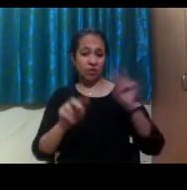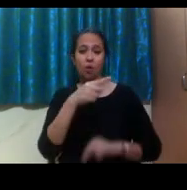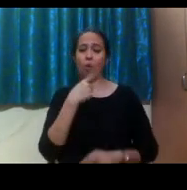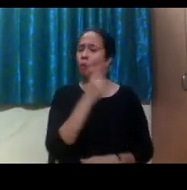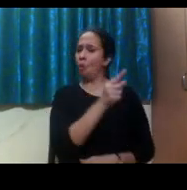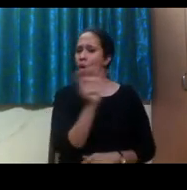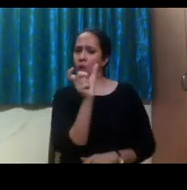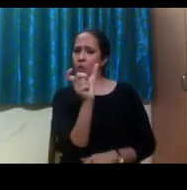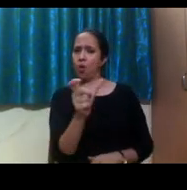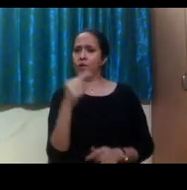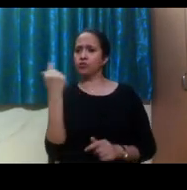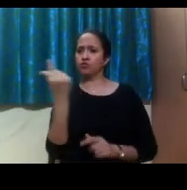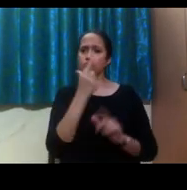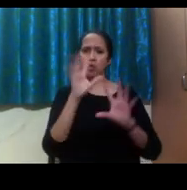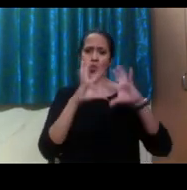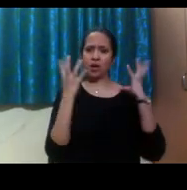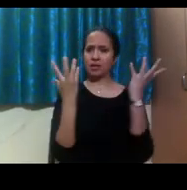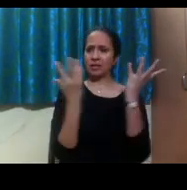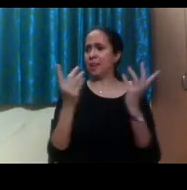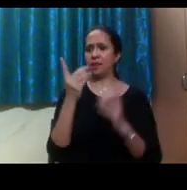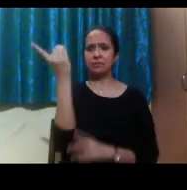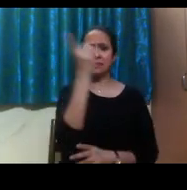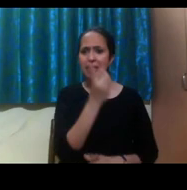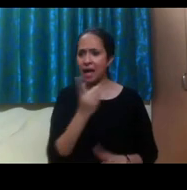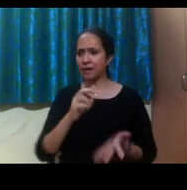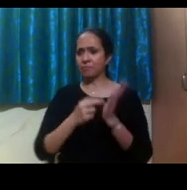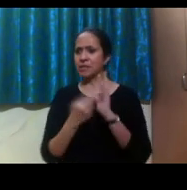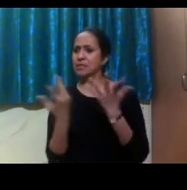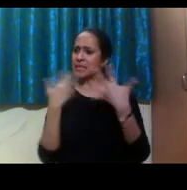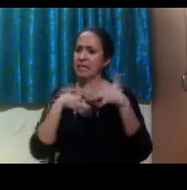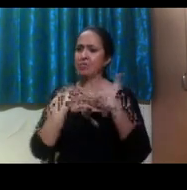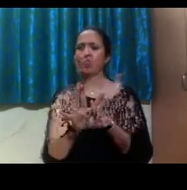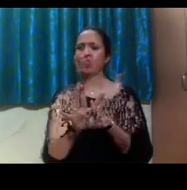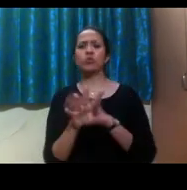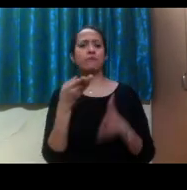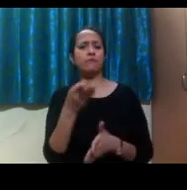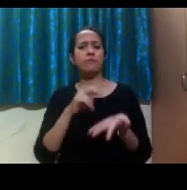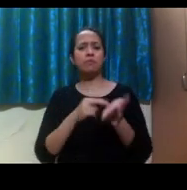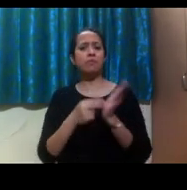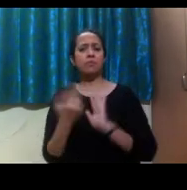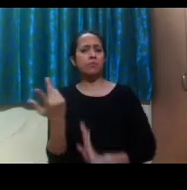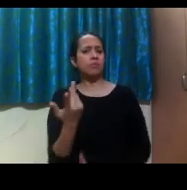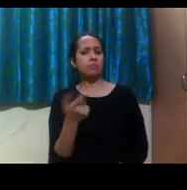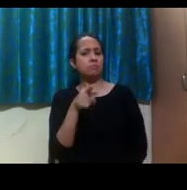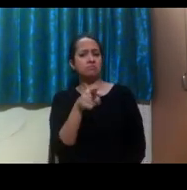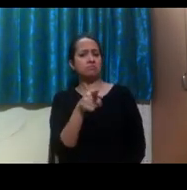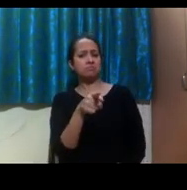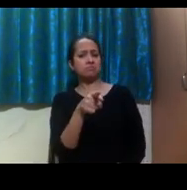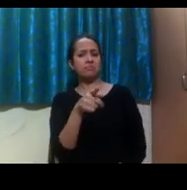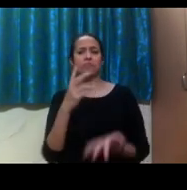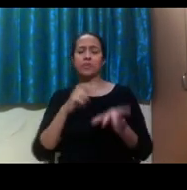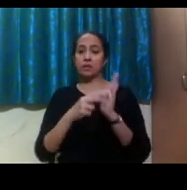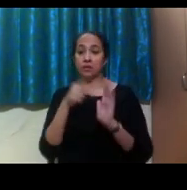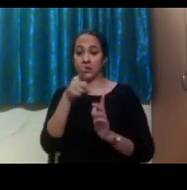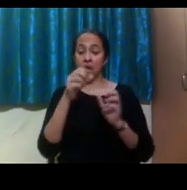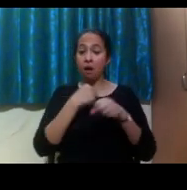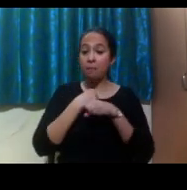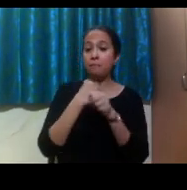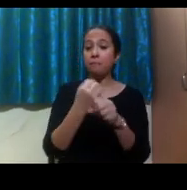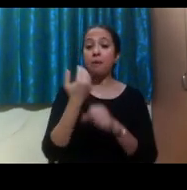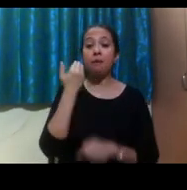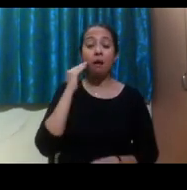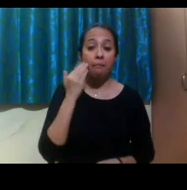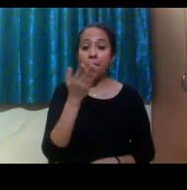design, or we may call it inclusive design. And what this concept is, this was originally created when it comes to building